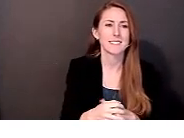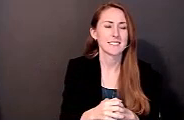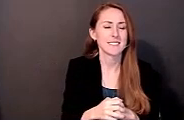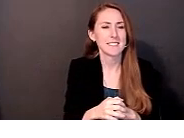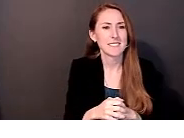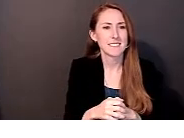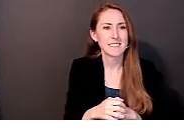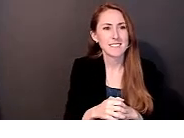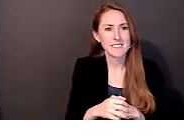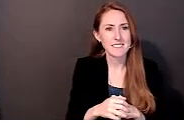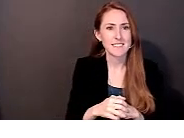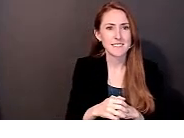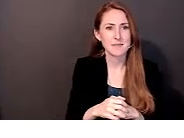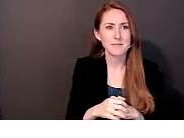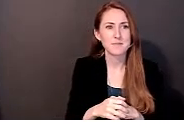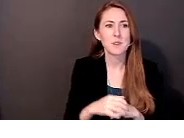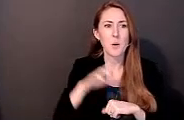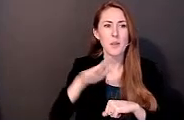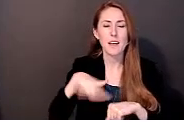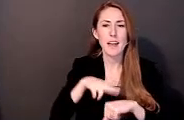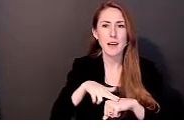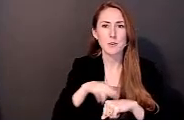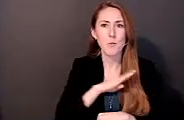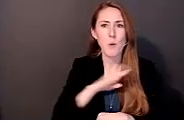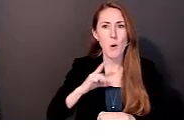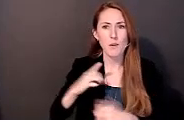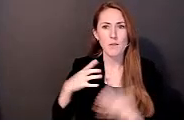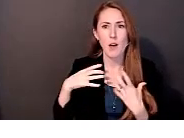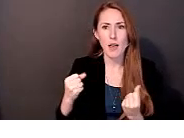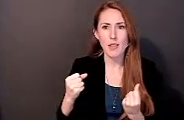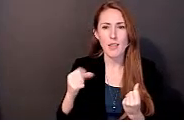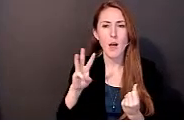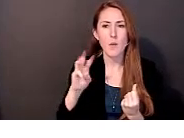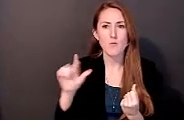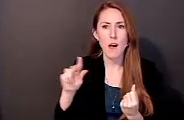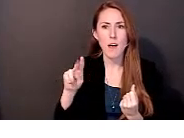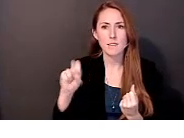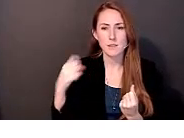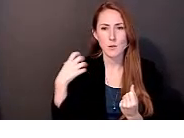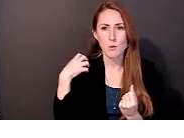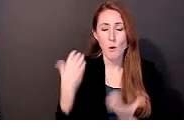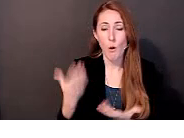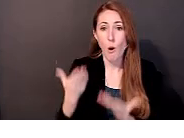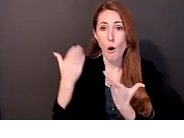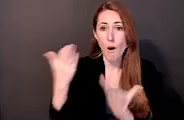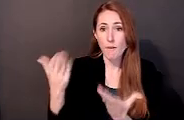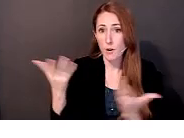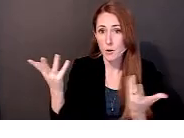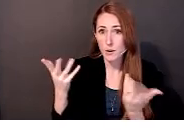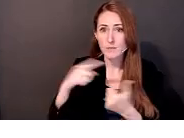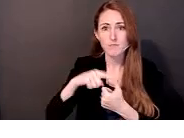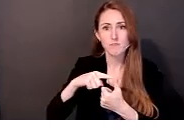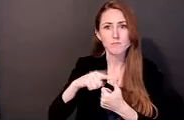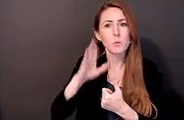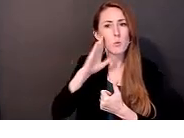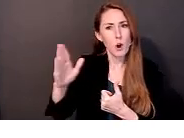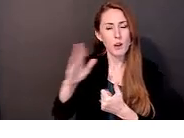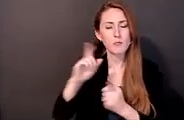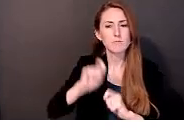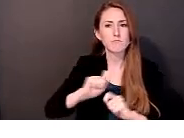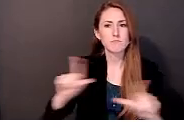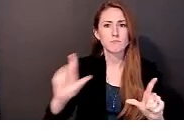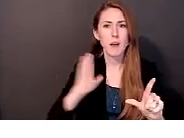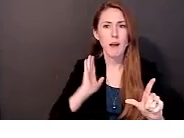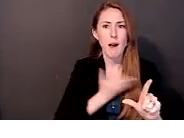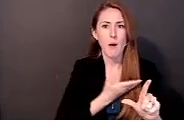Here's what the National Board for Health and Wellness Coaching offered. They offered to share a video on their Facebook, Instagram, and